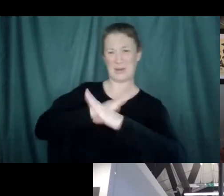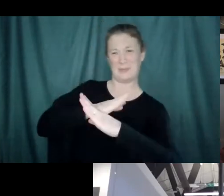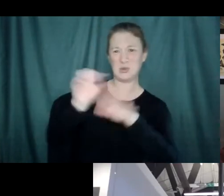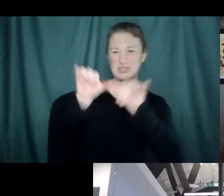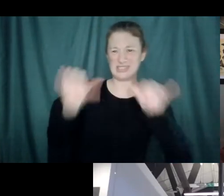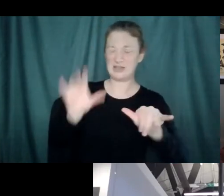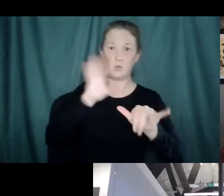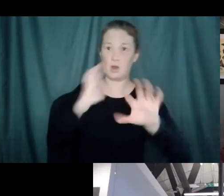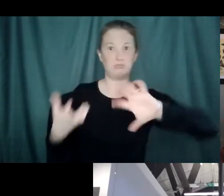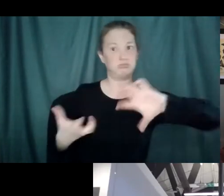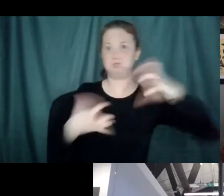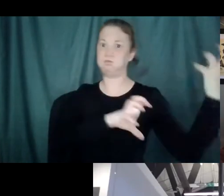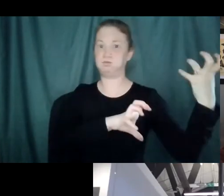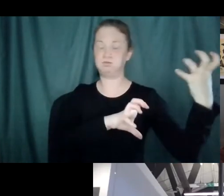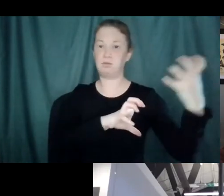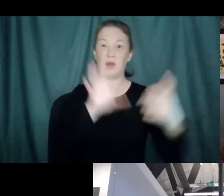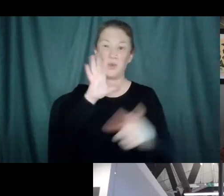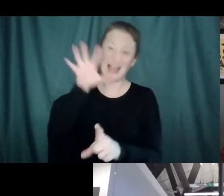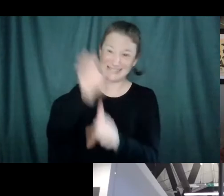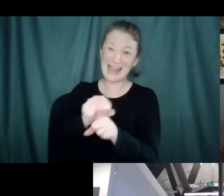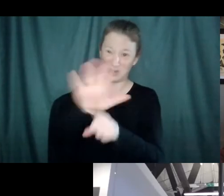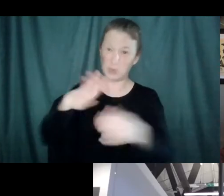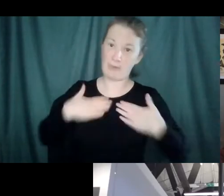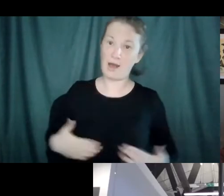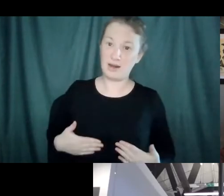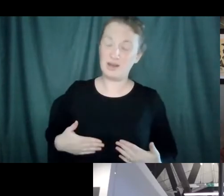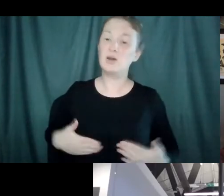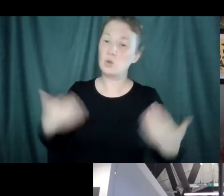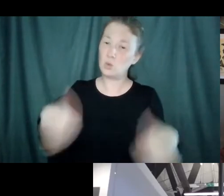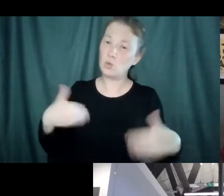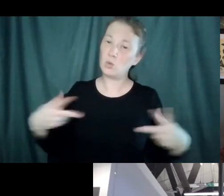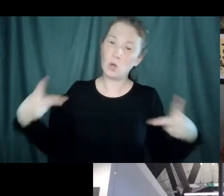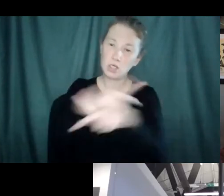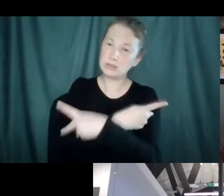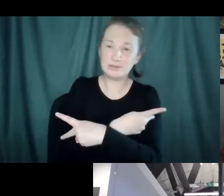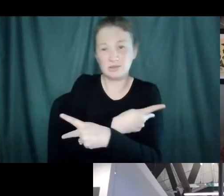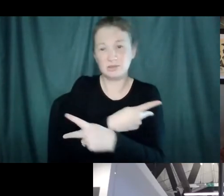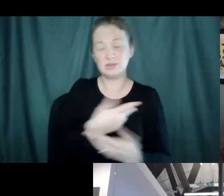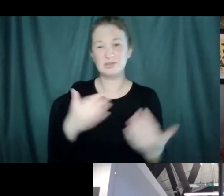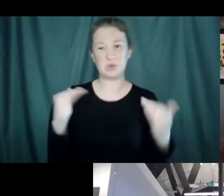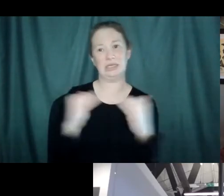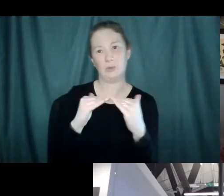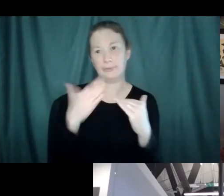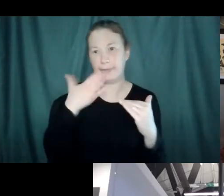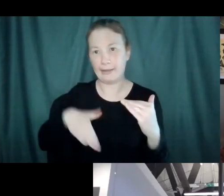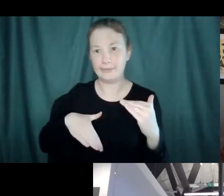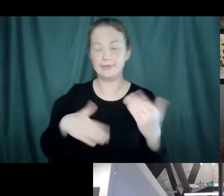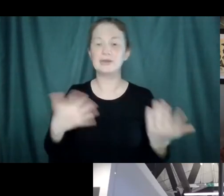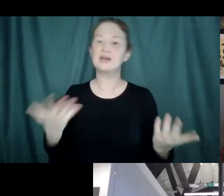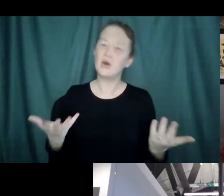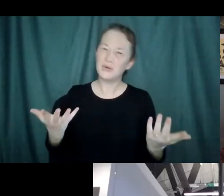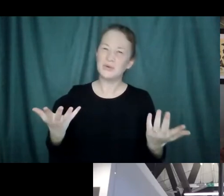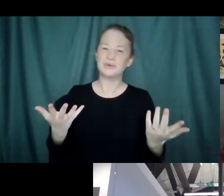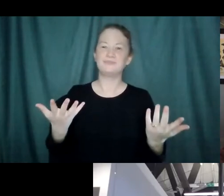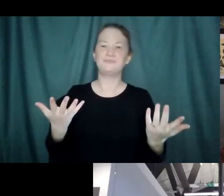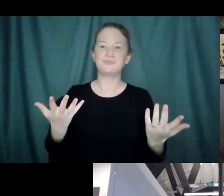your body, which is just as bad, if not worse. Right, right. So it's, there's a reason